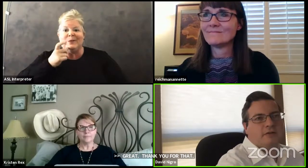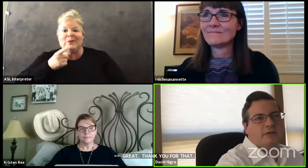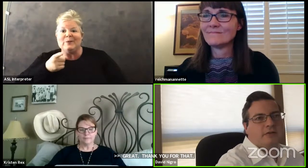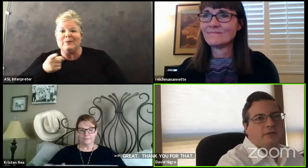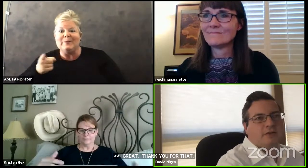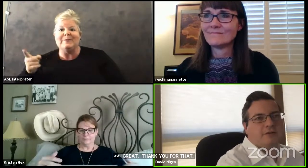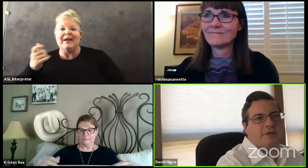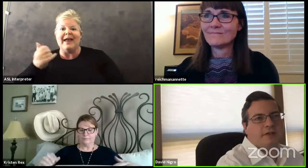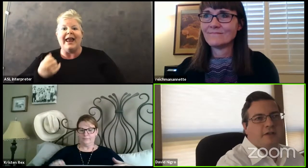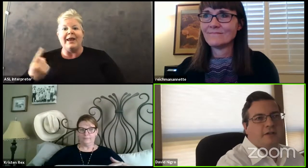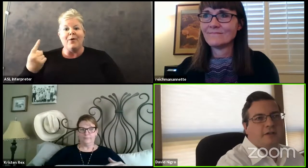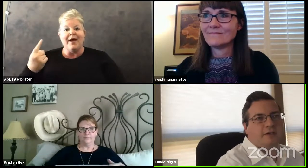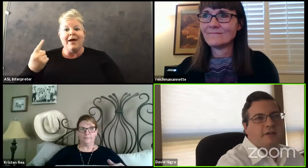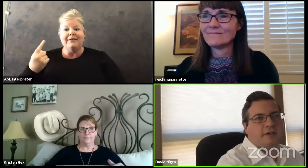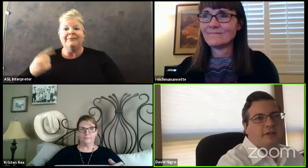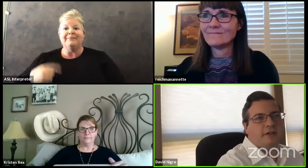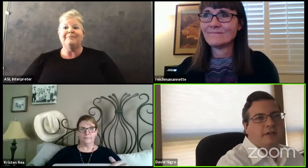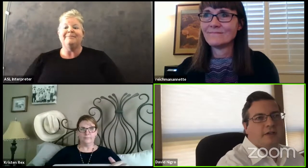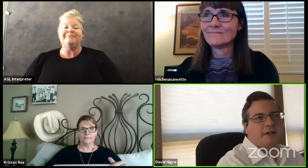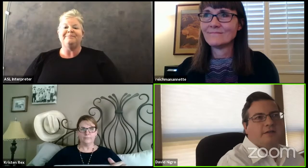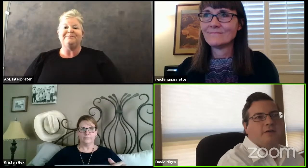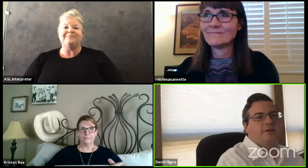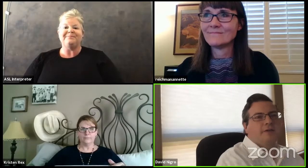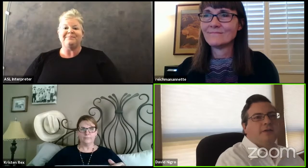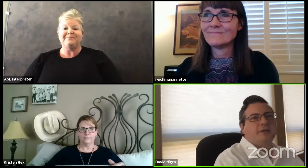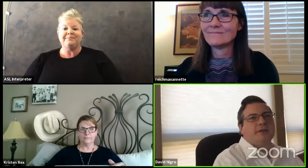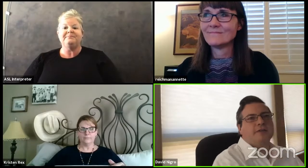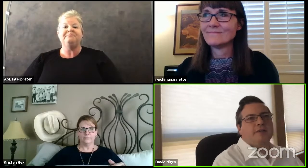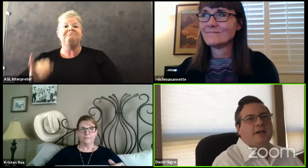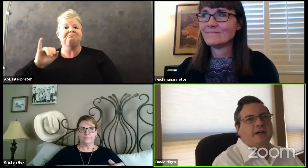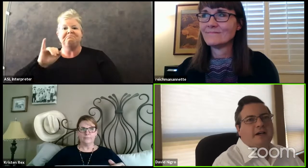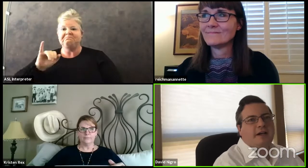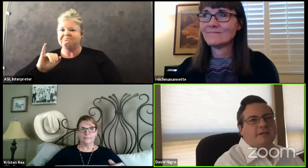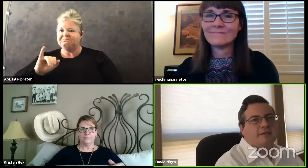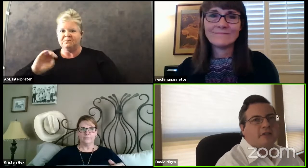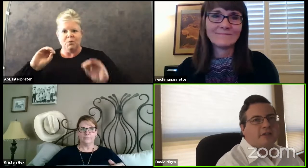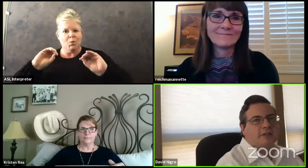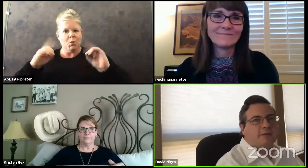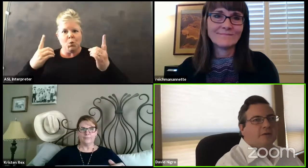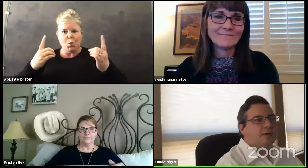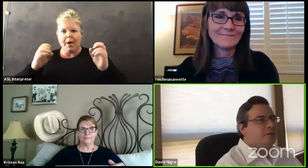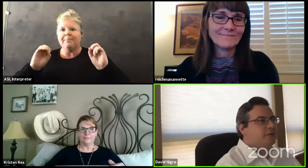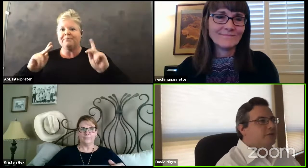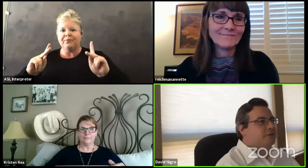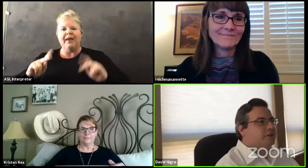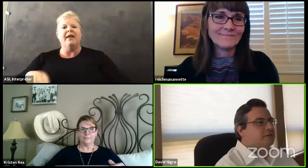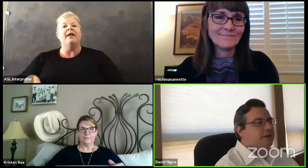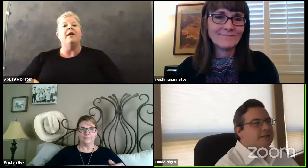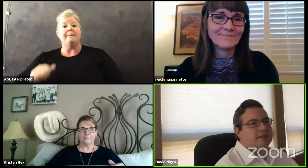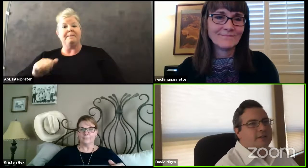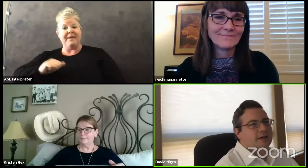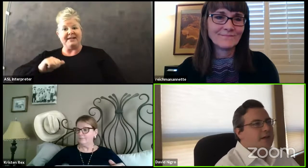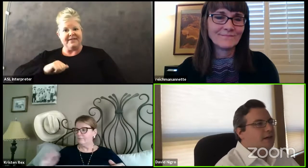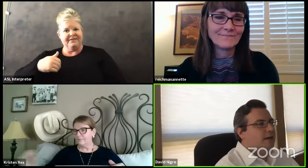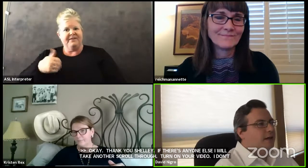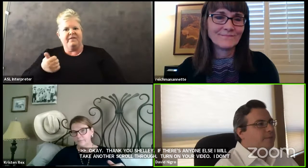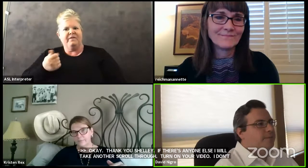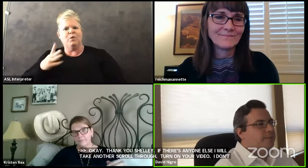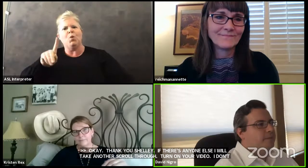Just turn on your video and I don't see anyone else. I have just a couple of questions, Dr. Rex.